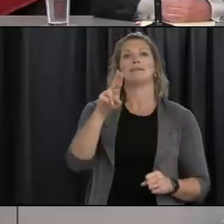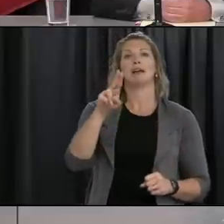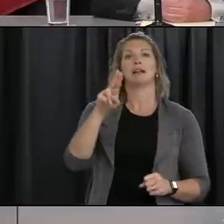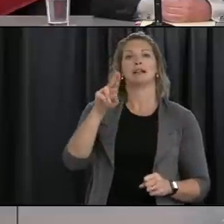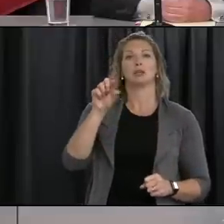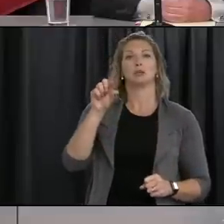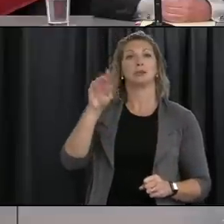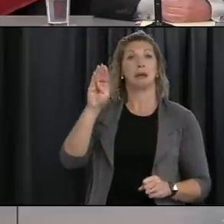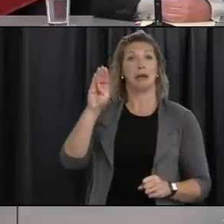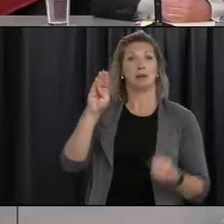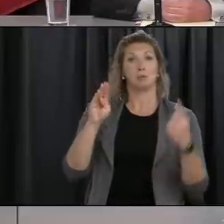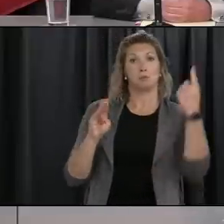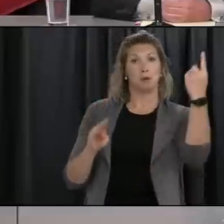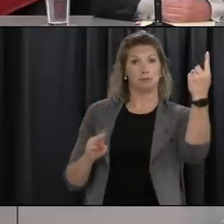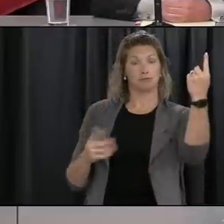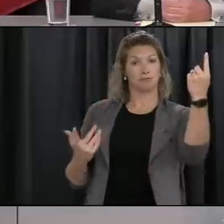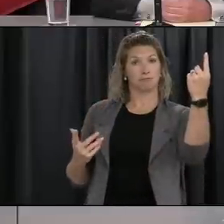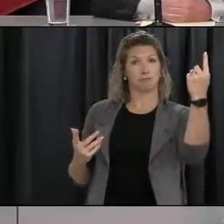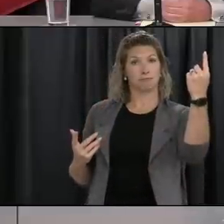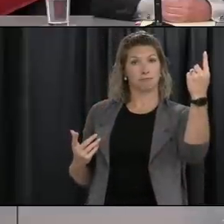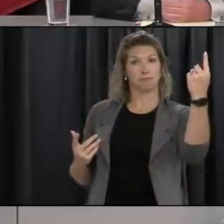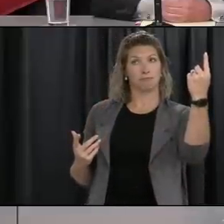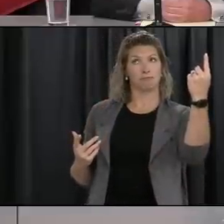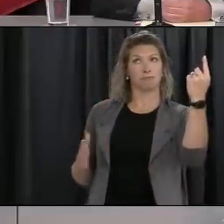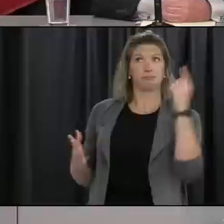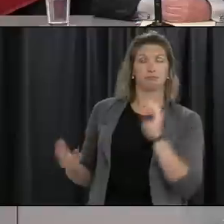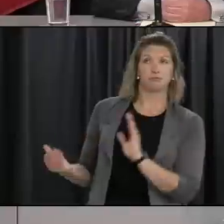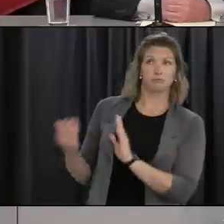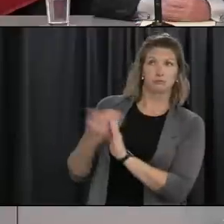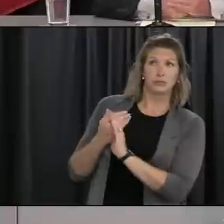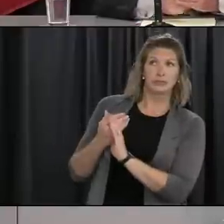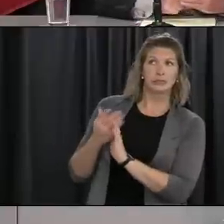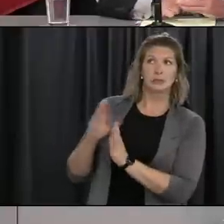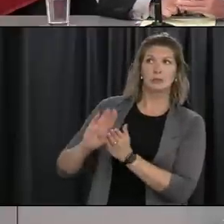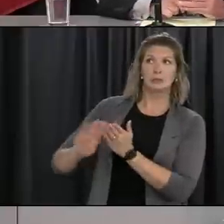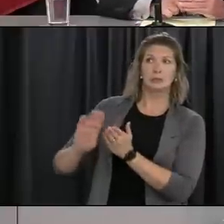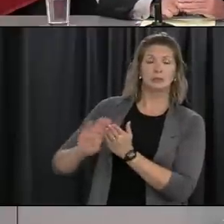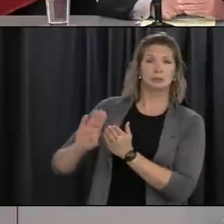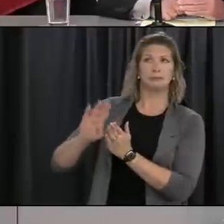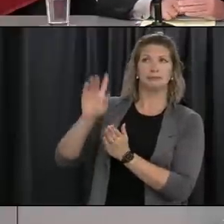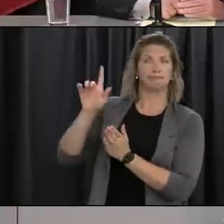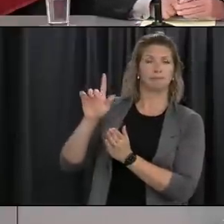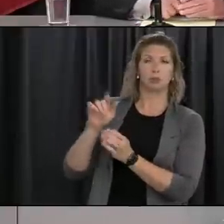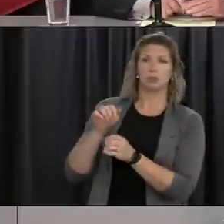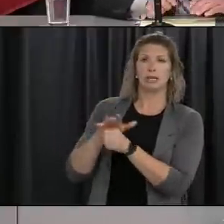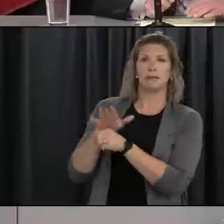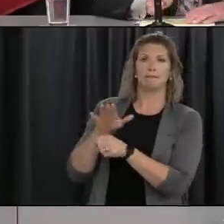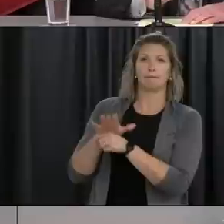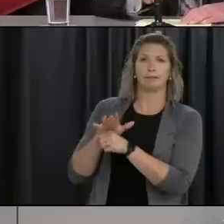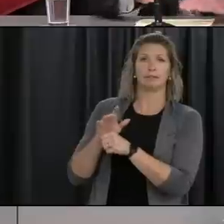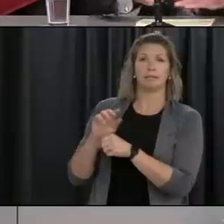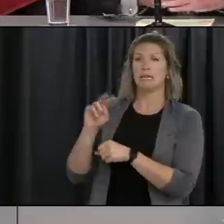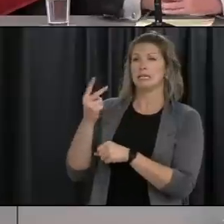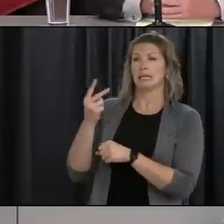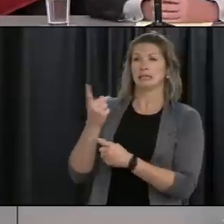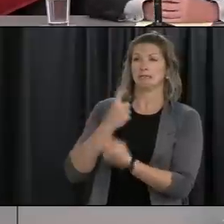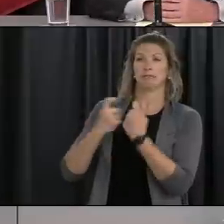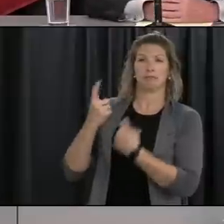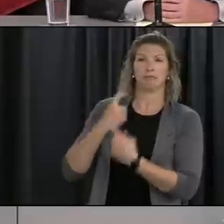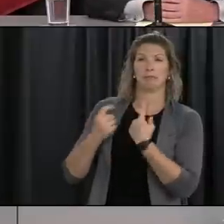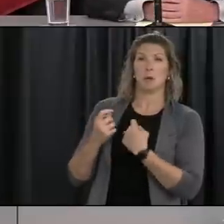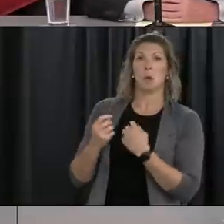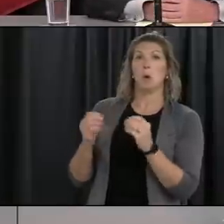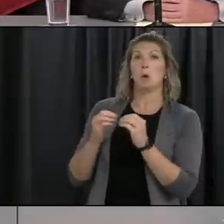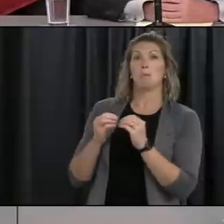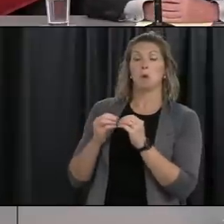i'm sorry are there any specifics are they excuse me you have one question and one follow-up so in the third round you can ask your additional question our next